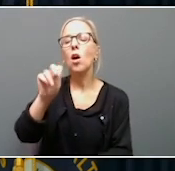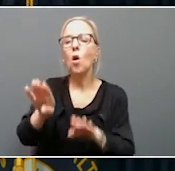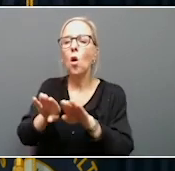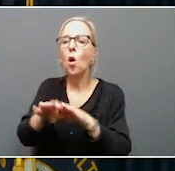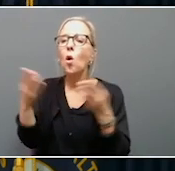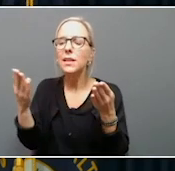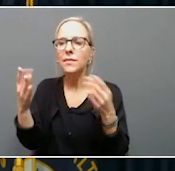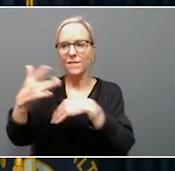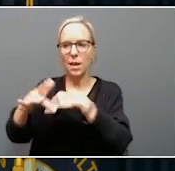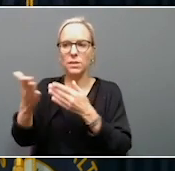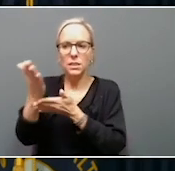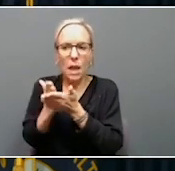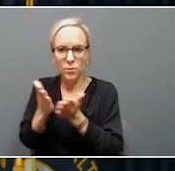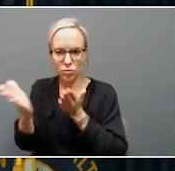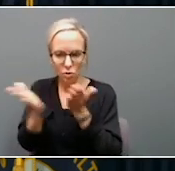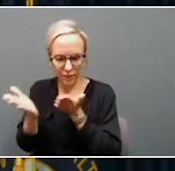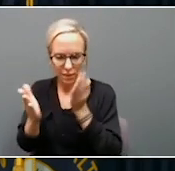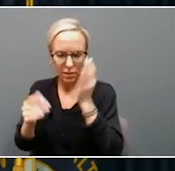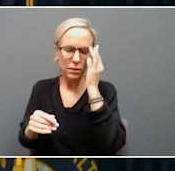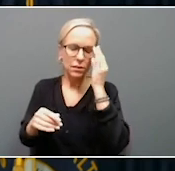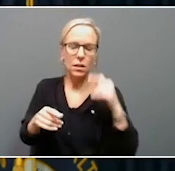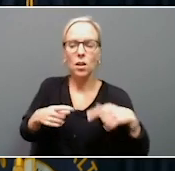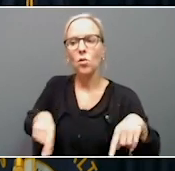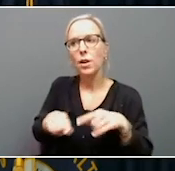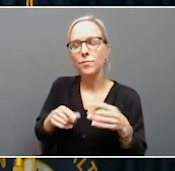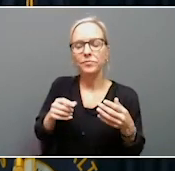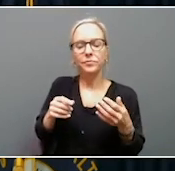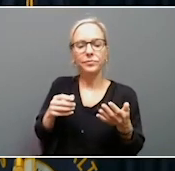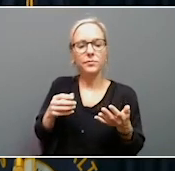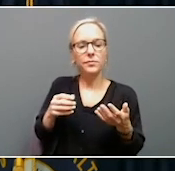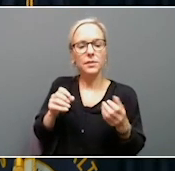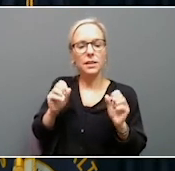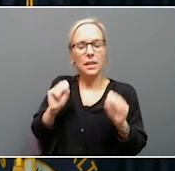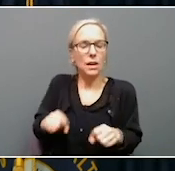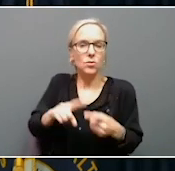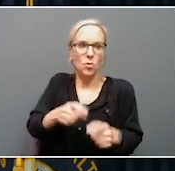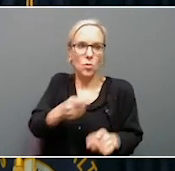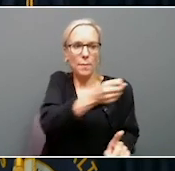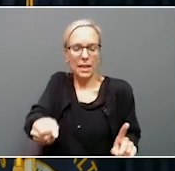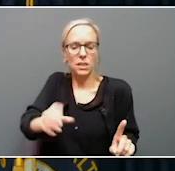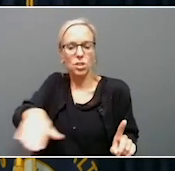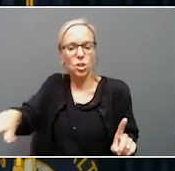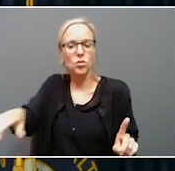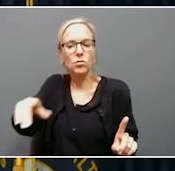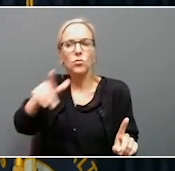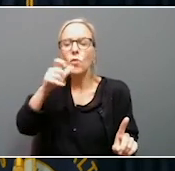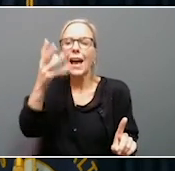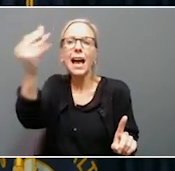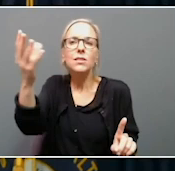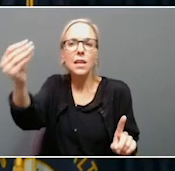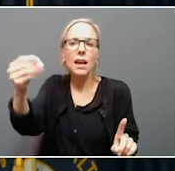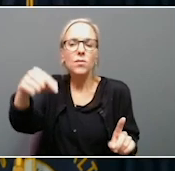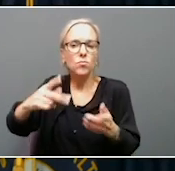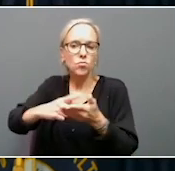right now. We were able to begin placing kids that were outside of the program,